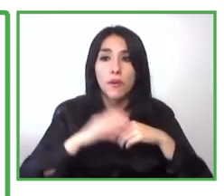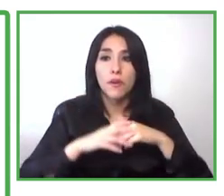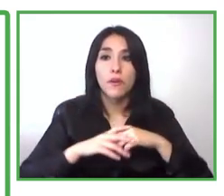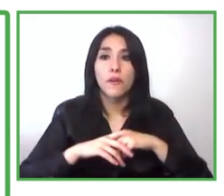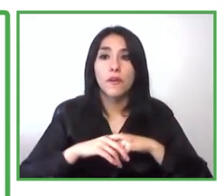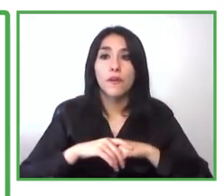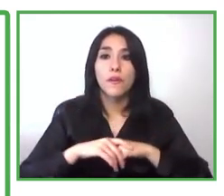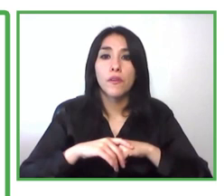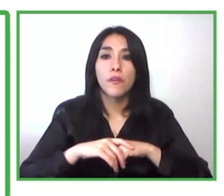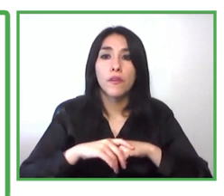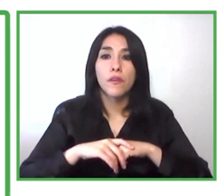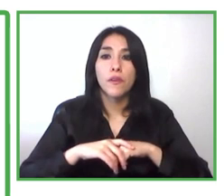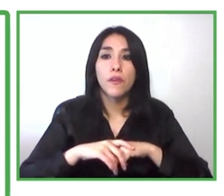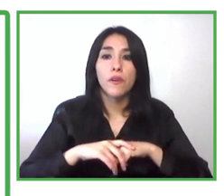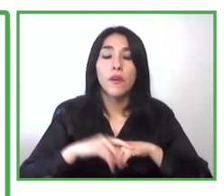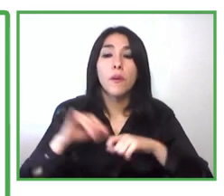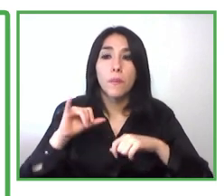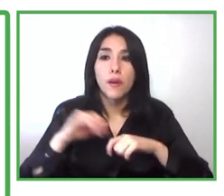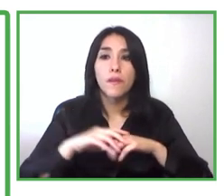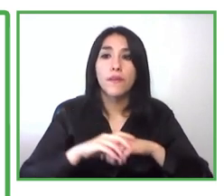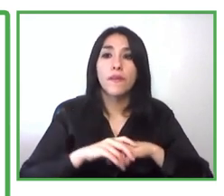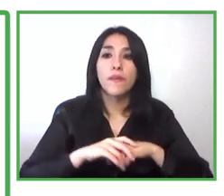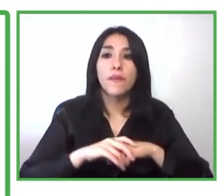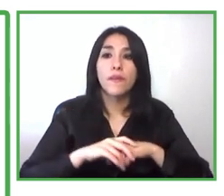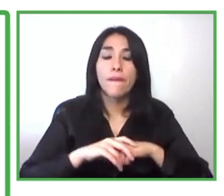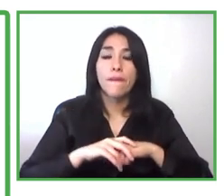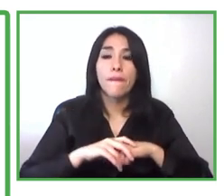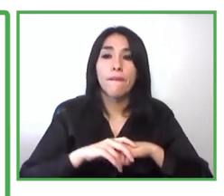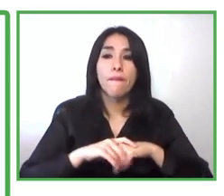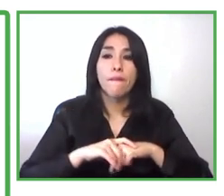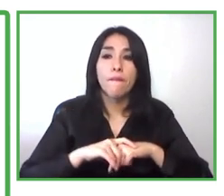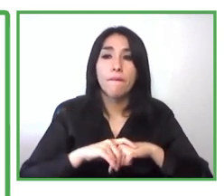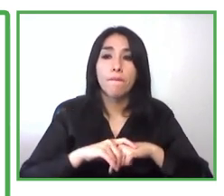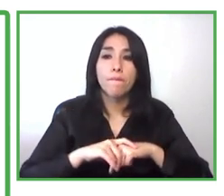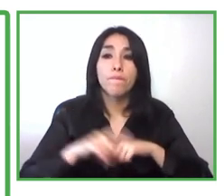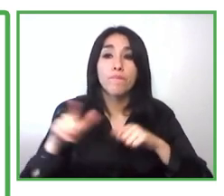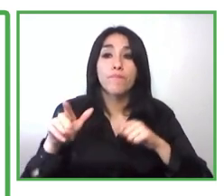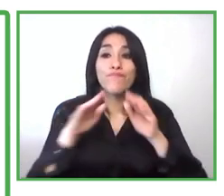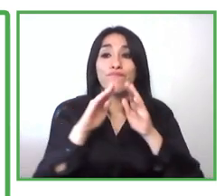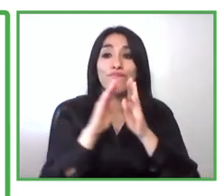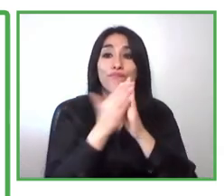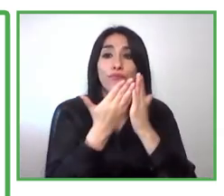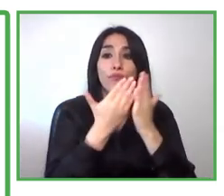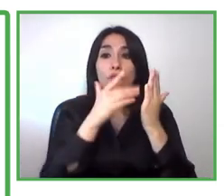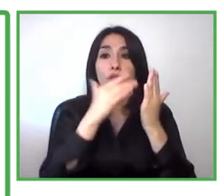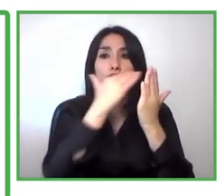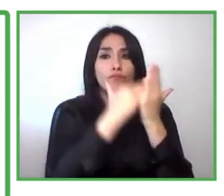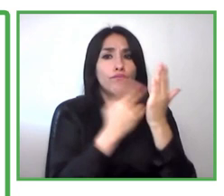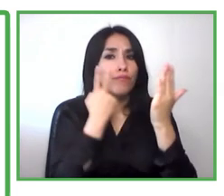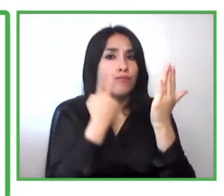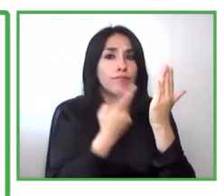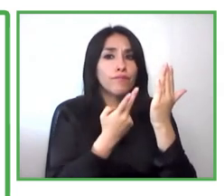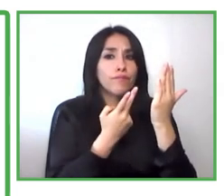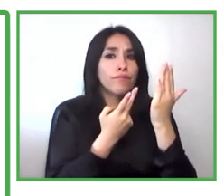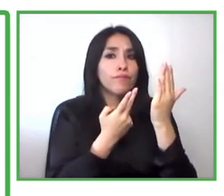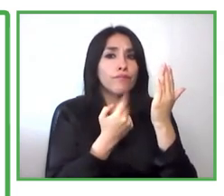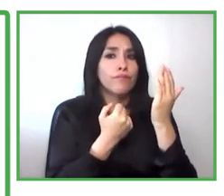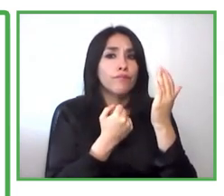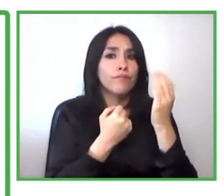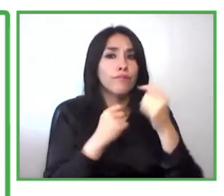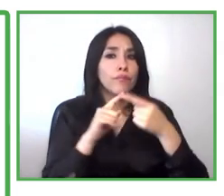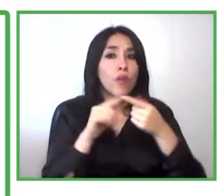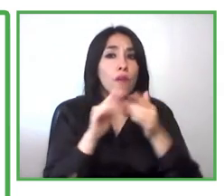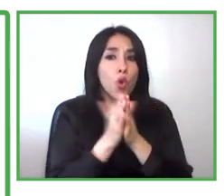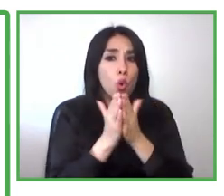effective learning also to allow this the manual on different formats and the material different formats books dvds and